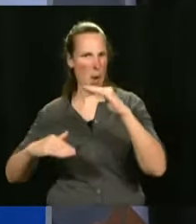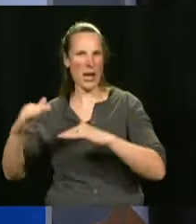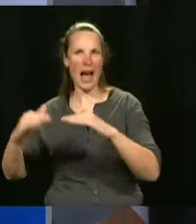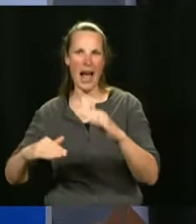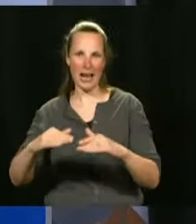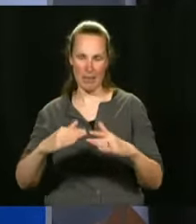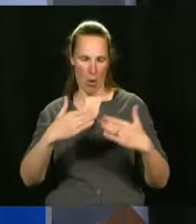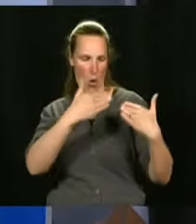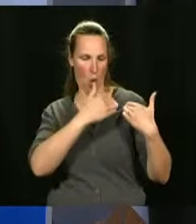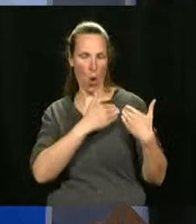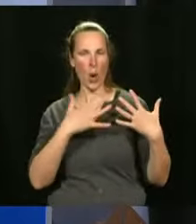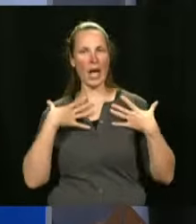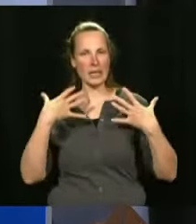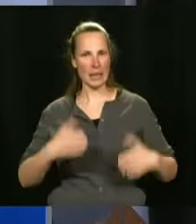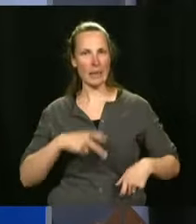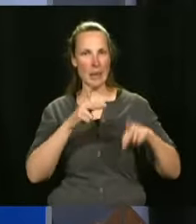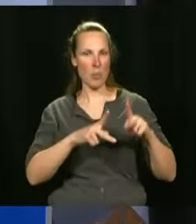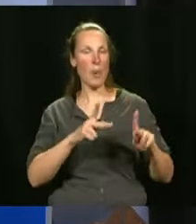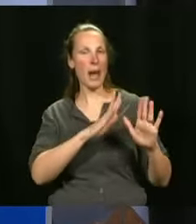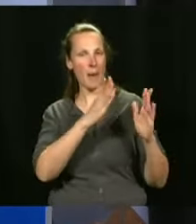of our mandate.